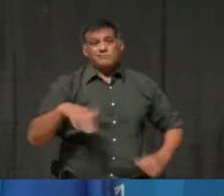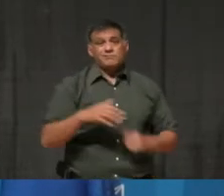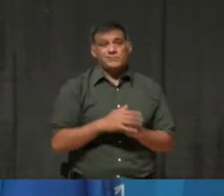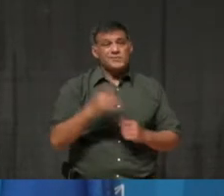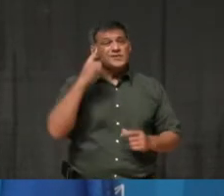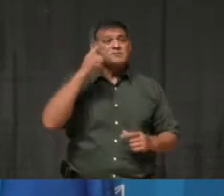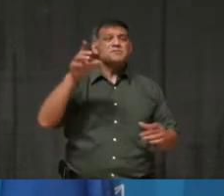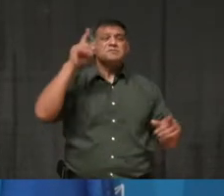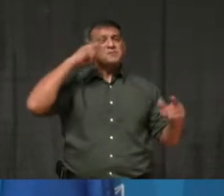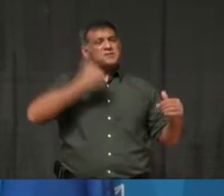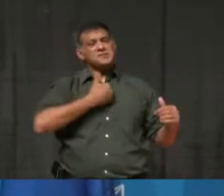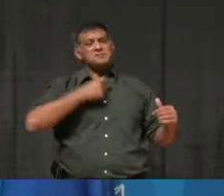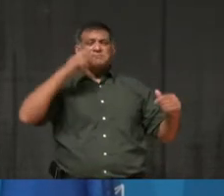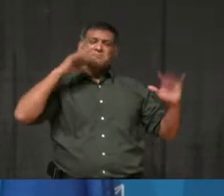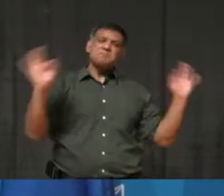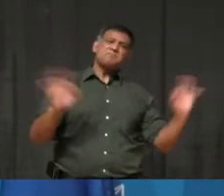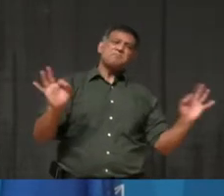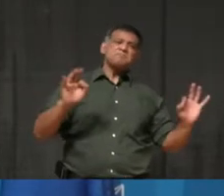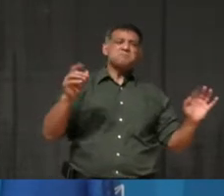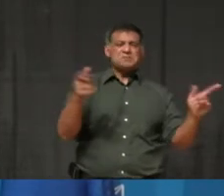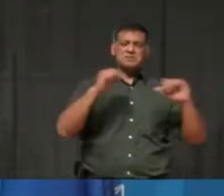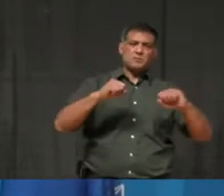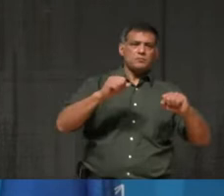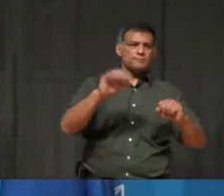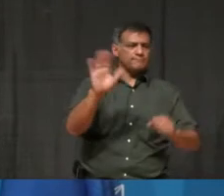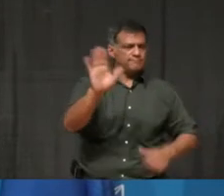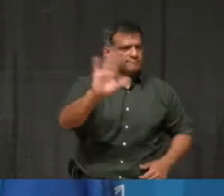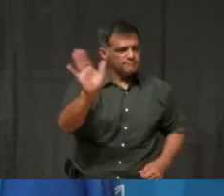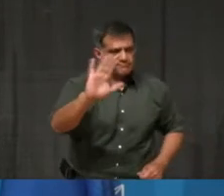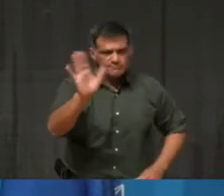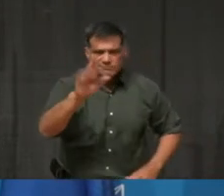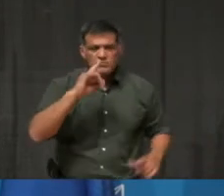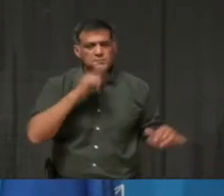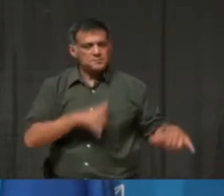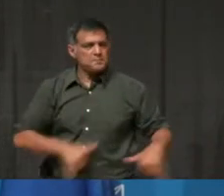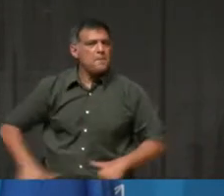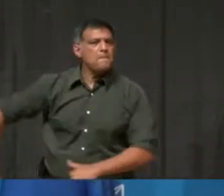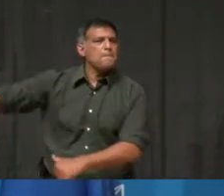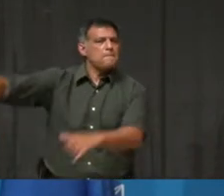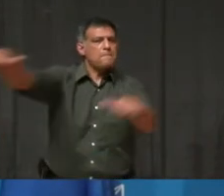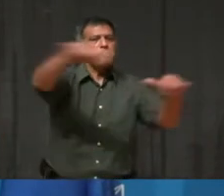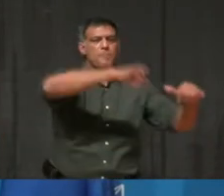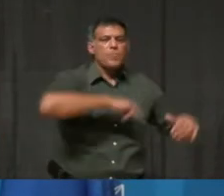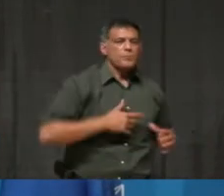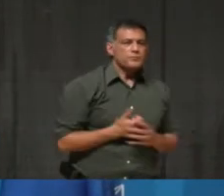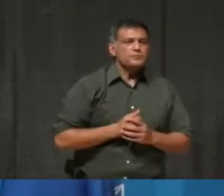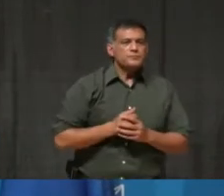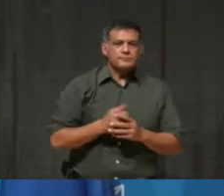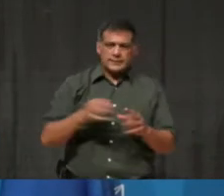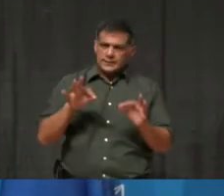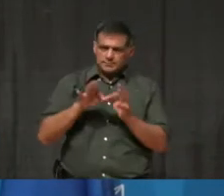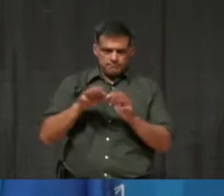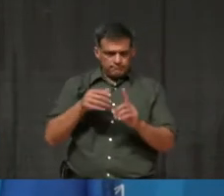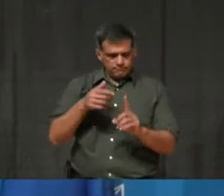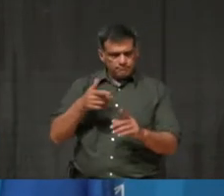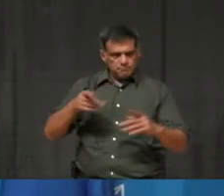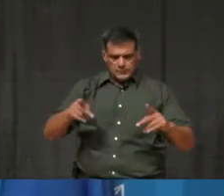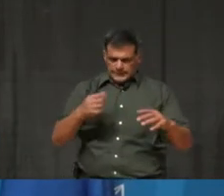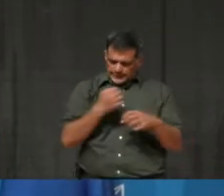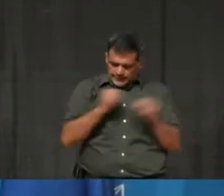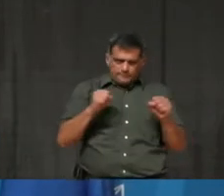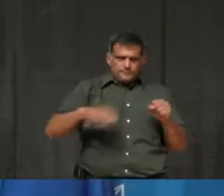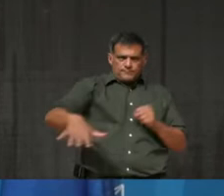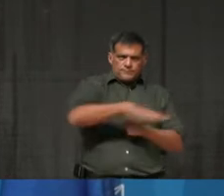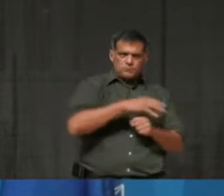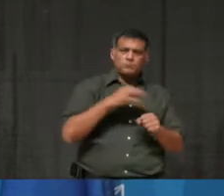And together, we can support those who are sacrificing to keep us safe, while we also support the most vulnerable in our society, in our